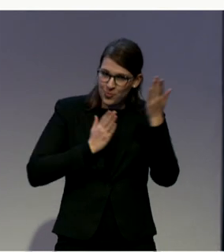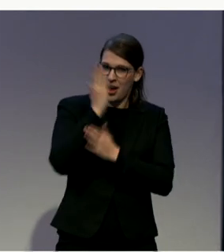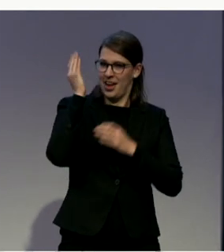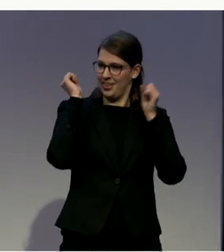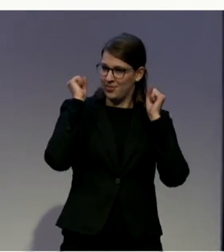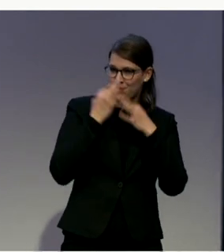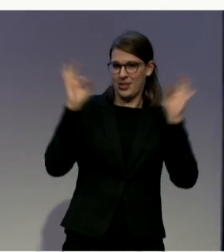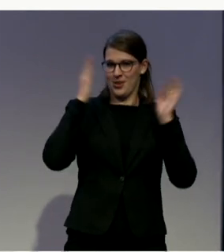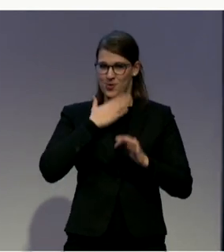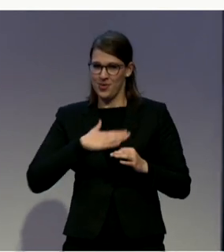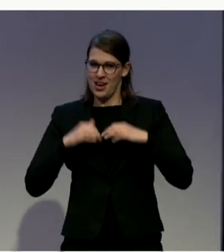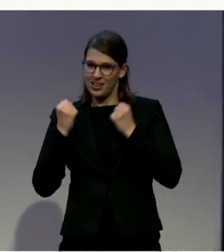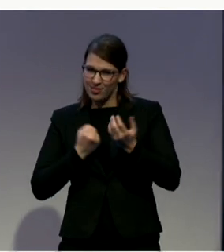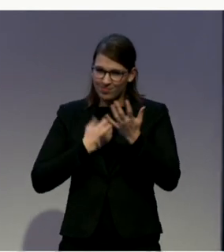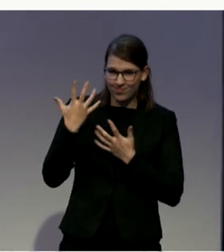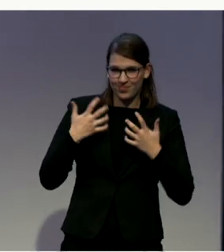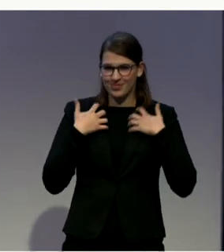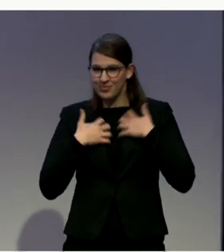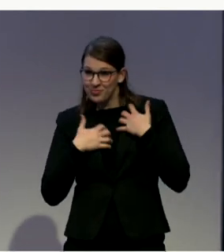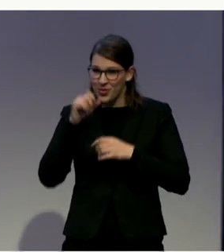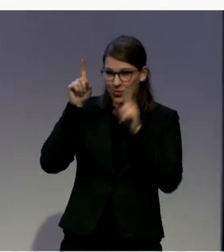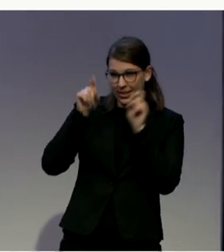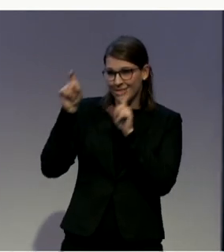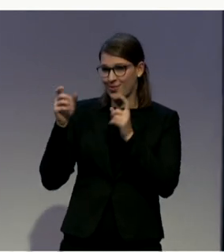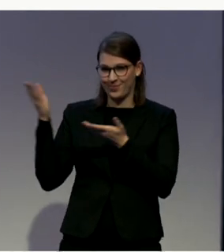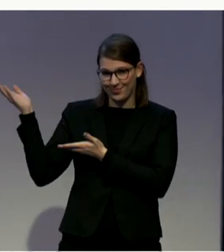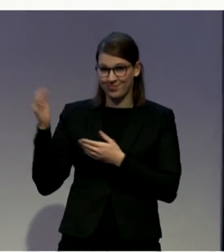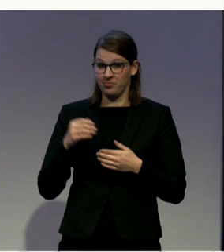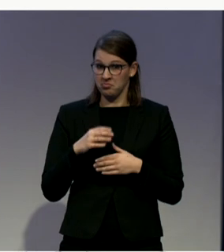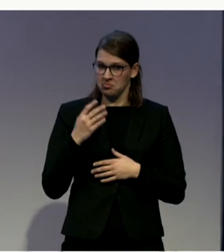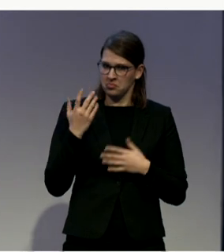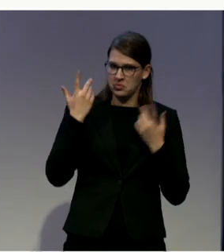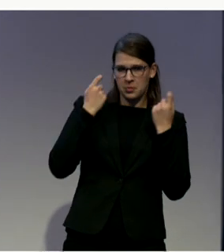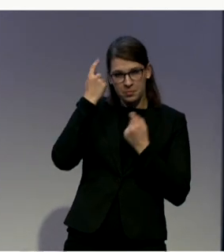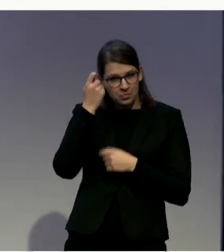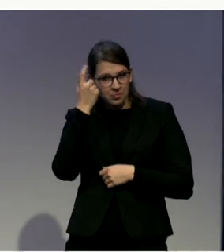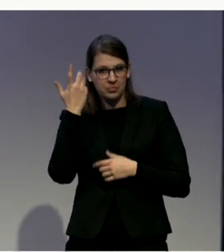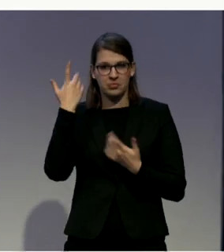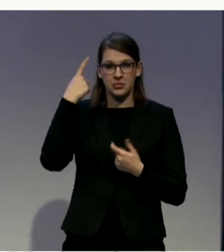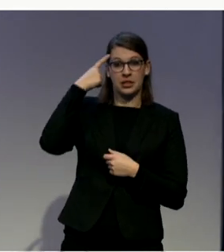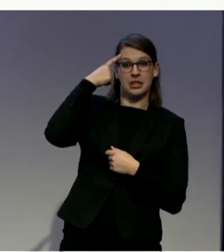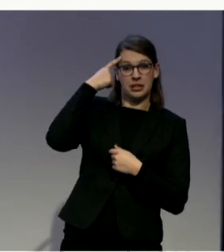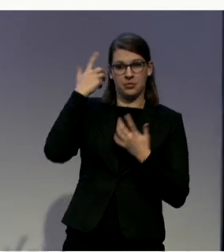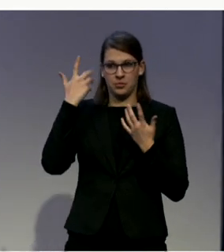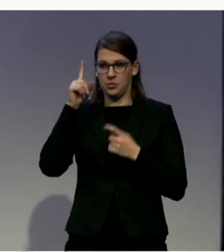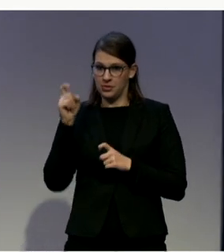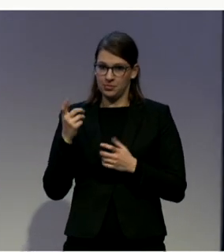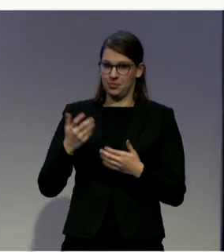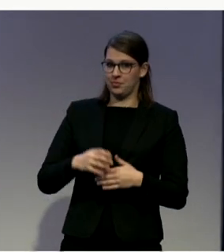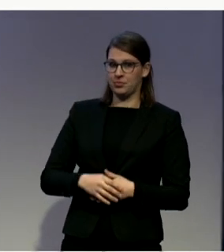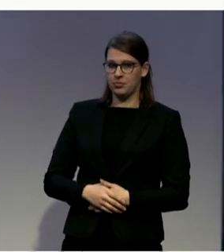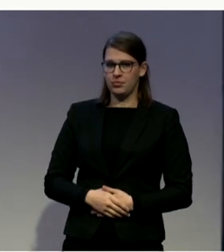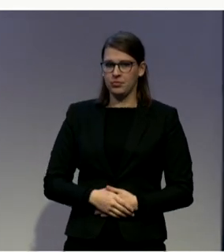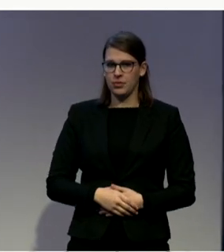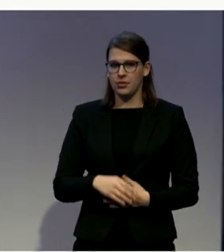If not now, maybe they will come and I might have a question. One would be to all of